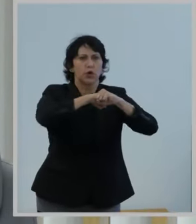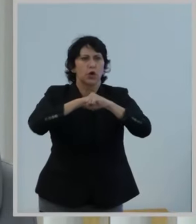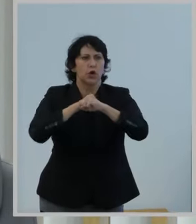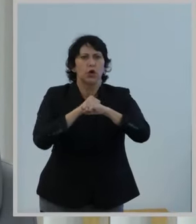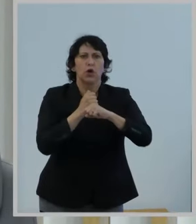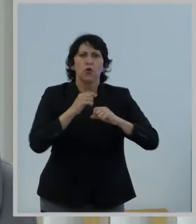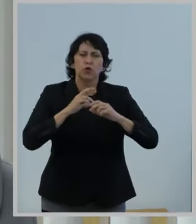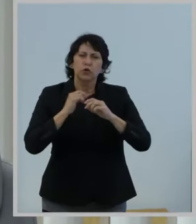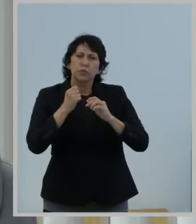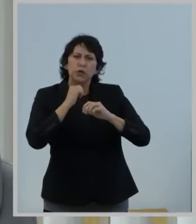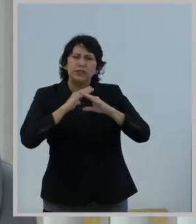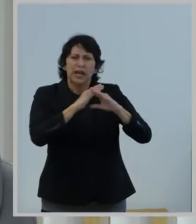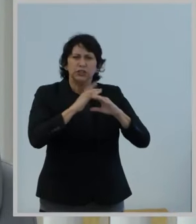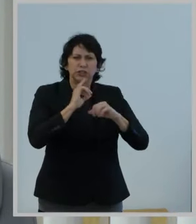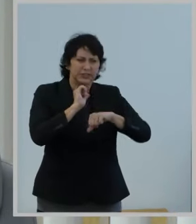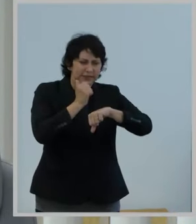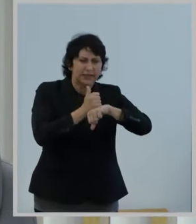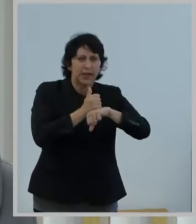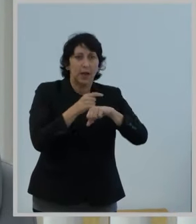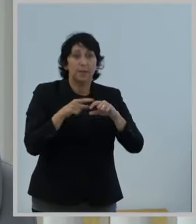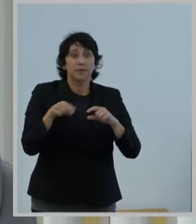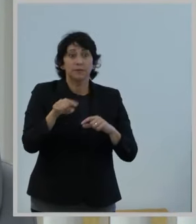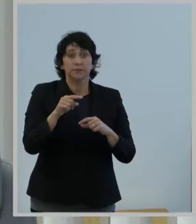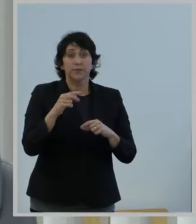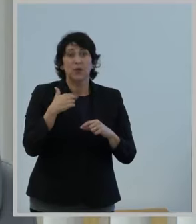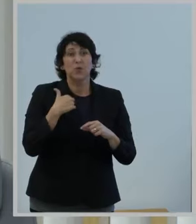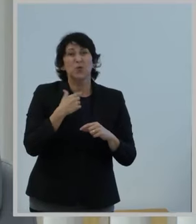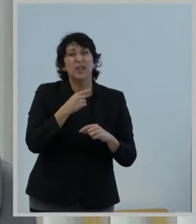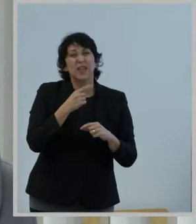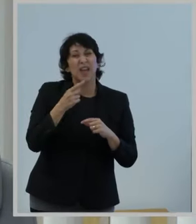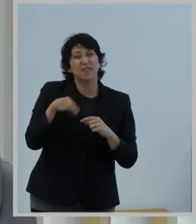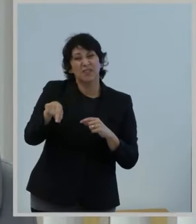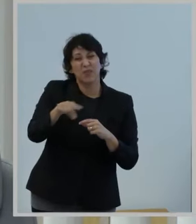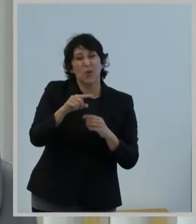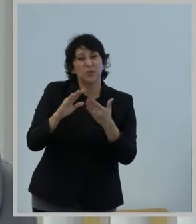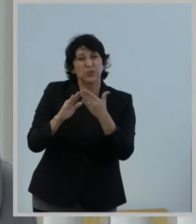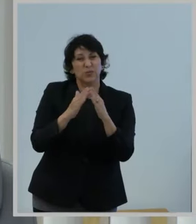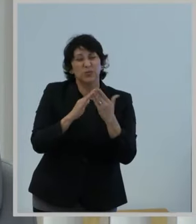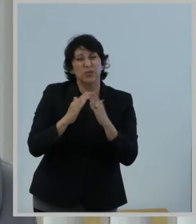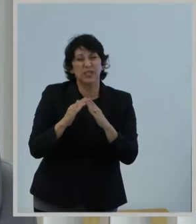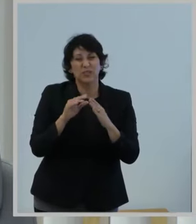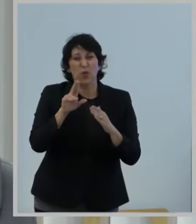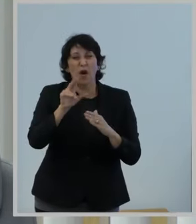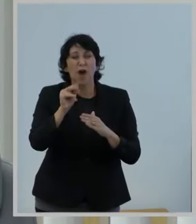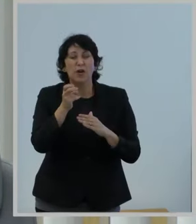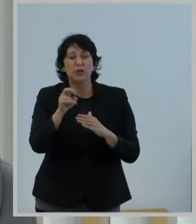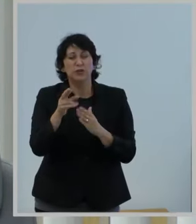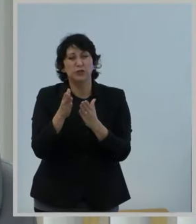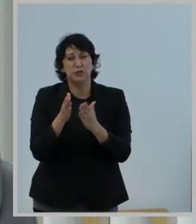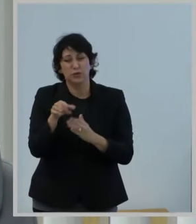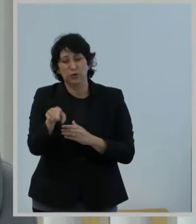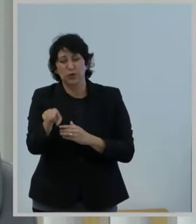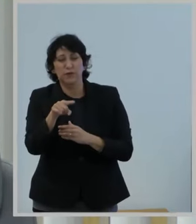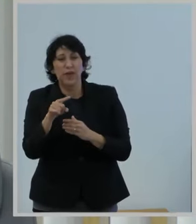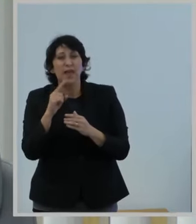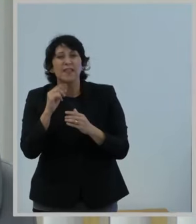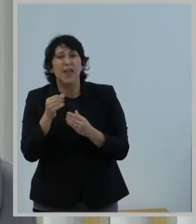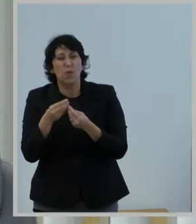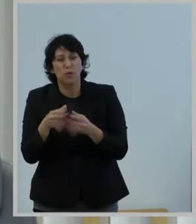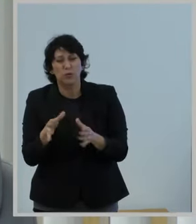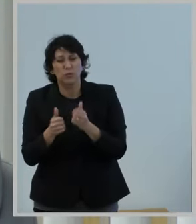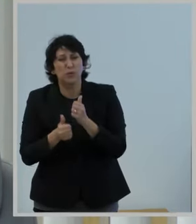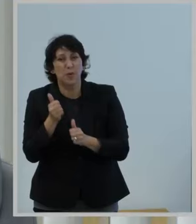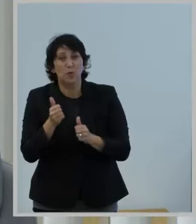underserved communities who risk to lose the most. So I, too, look forward to a substantial